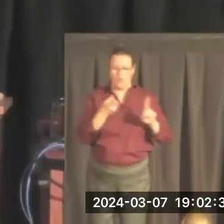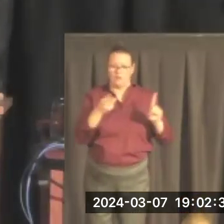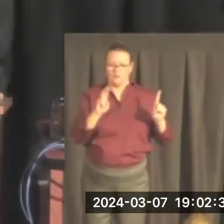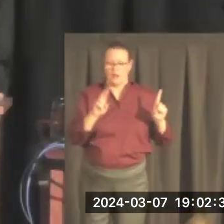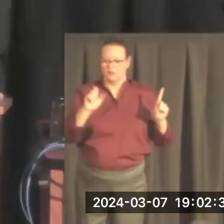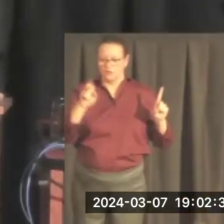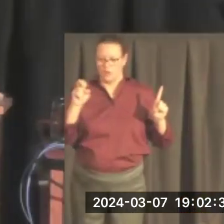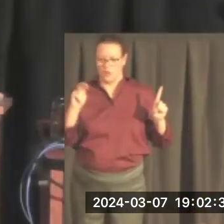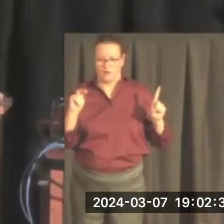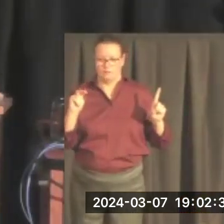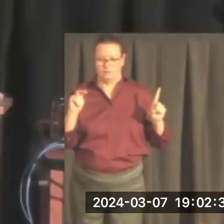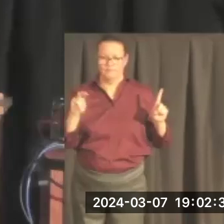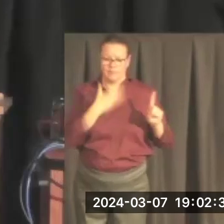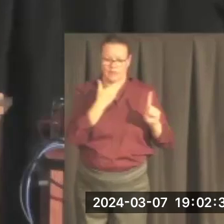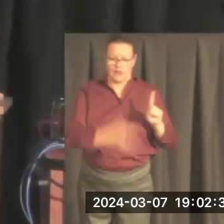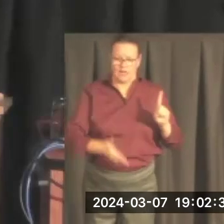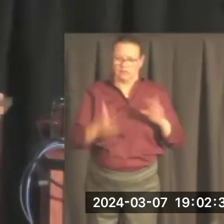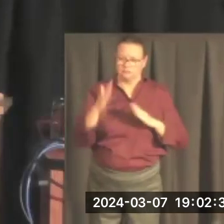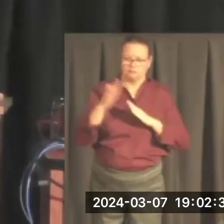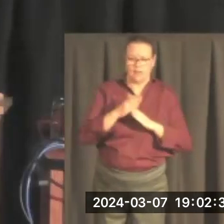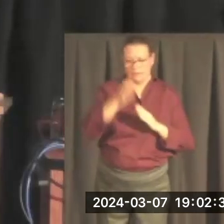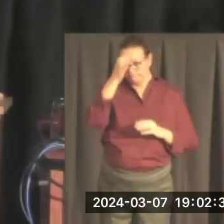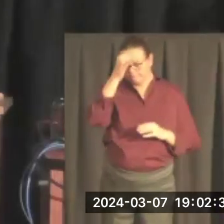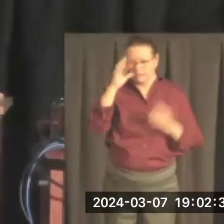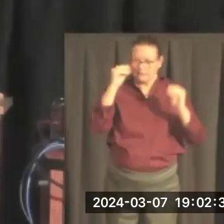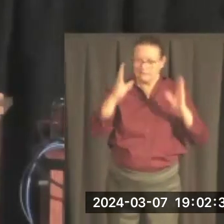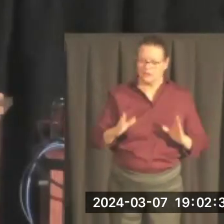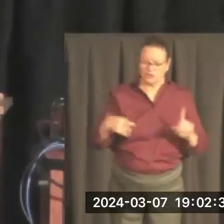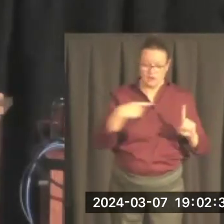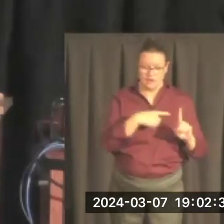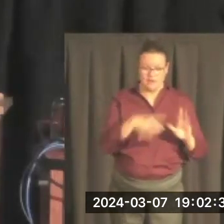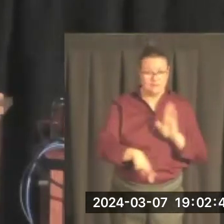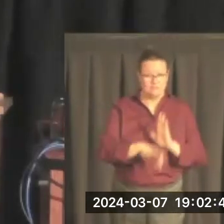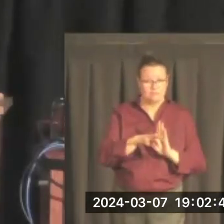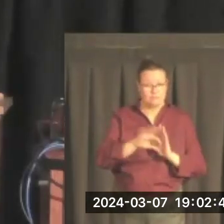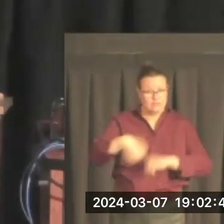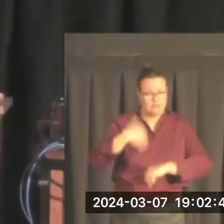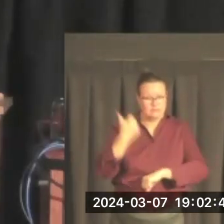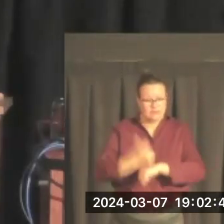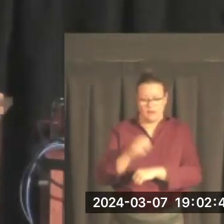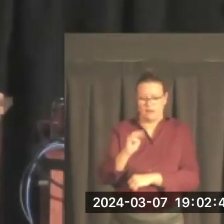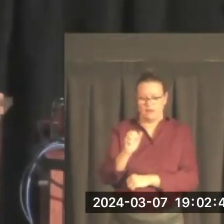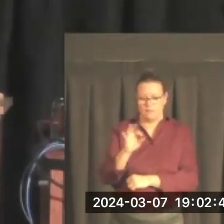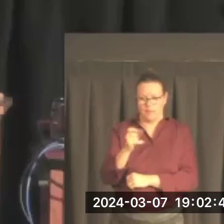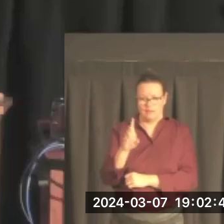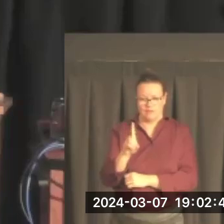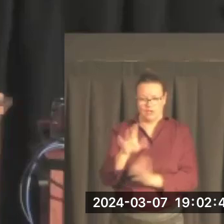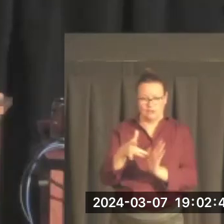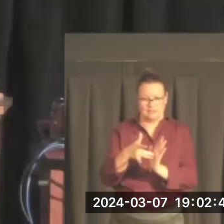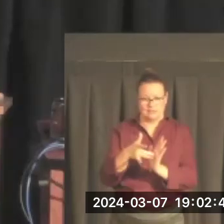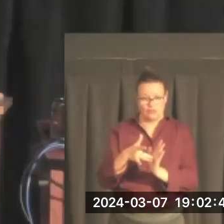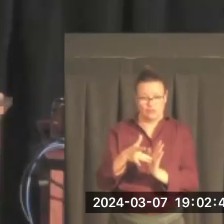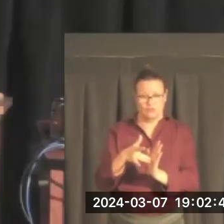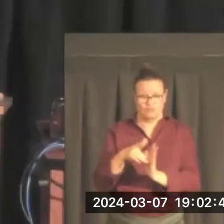is a distinguished scholar and teacher. He was the founding director of the Mansfield Center and is a